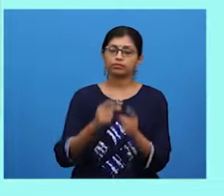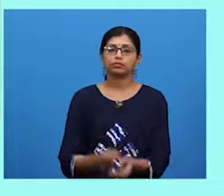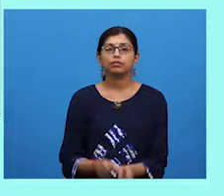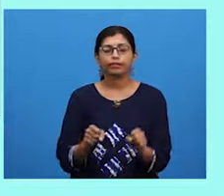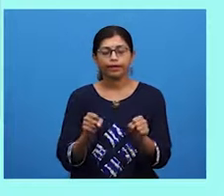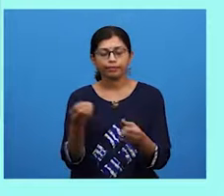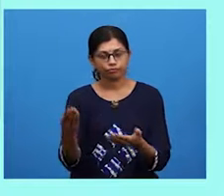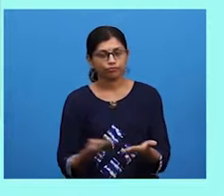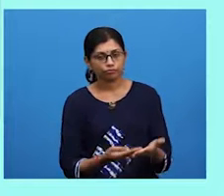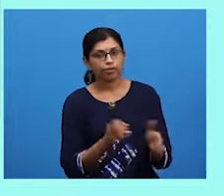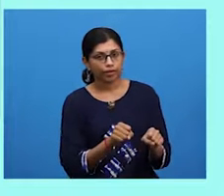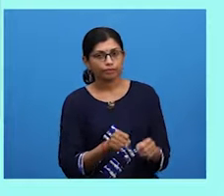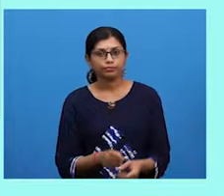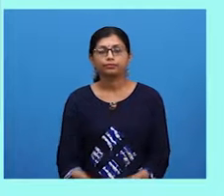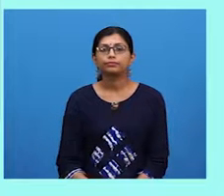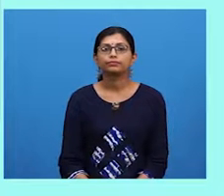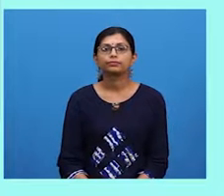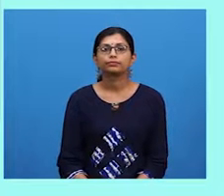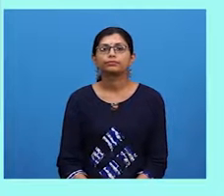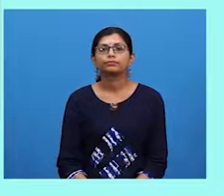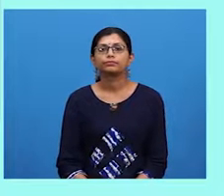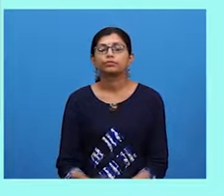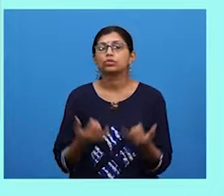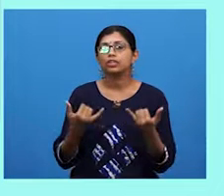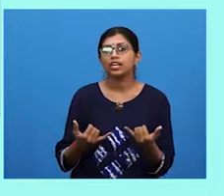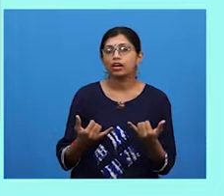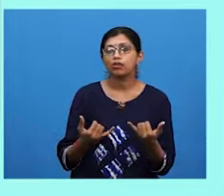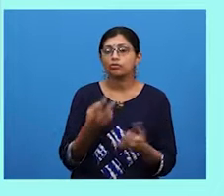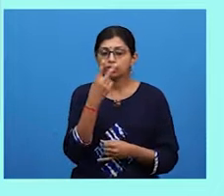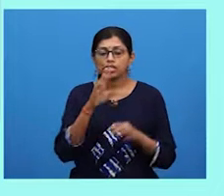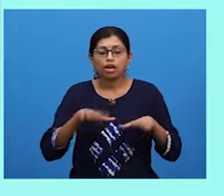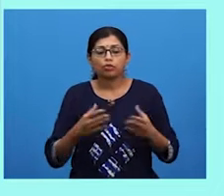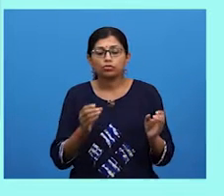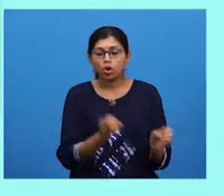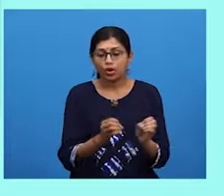Now, let's look at how you can organize your points.